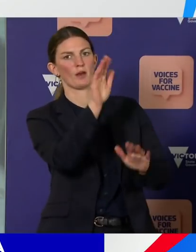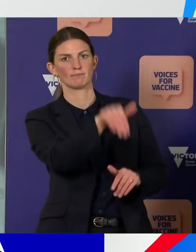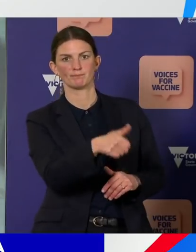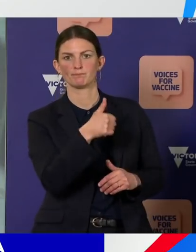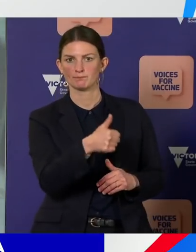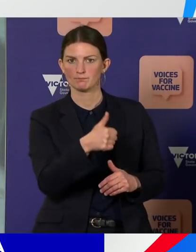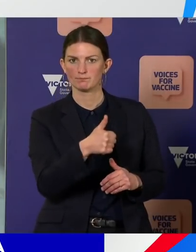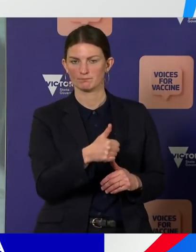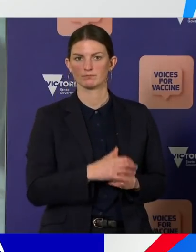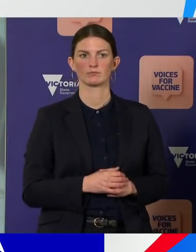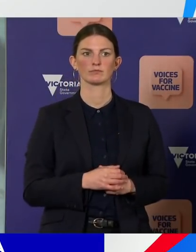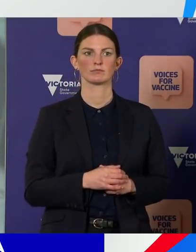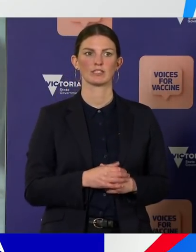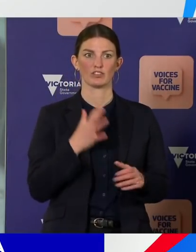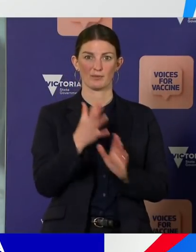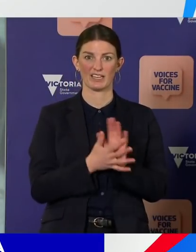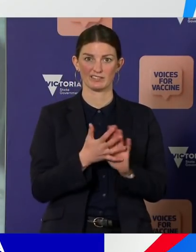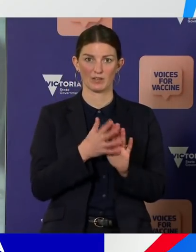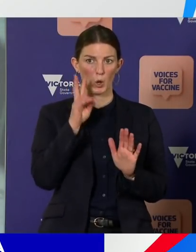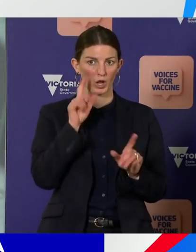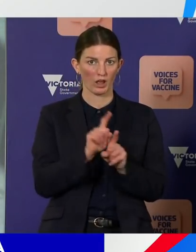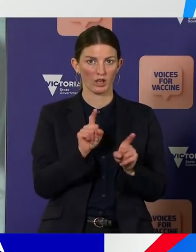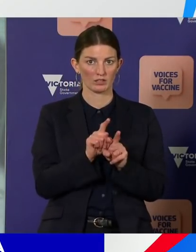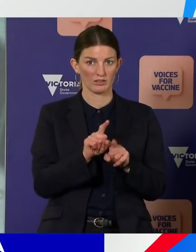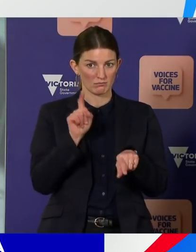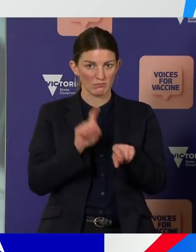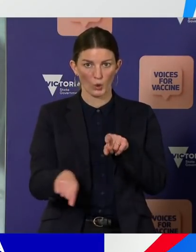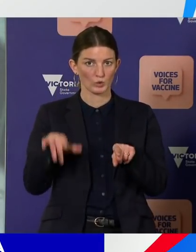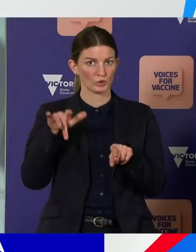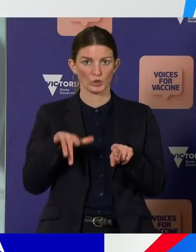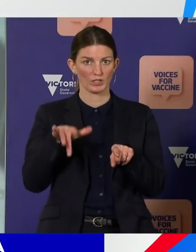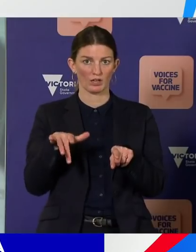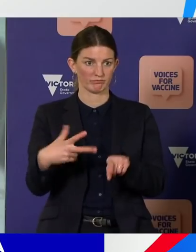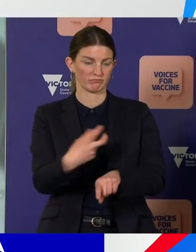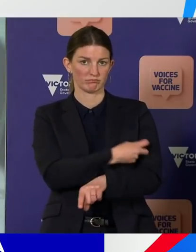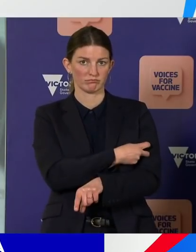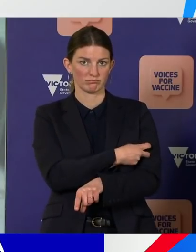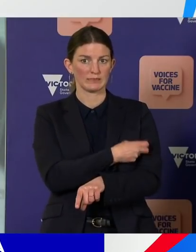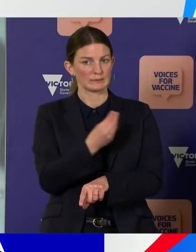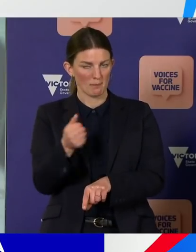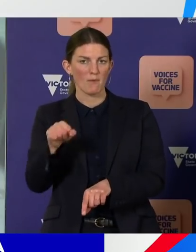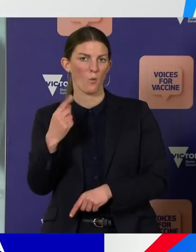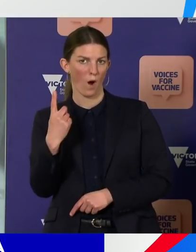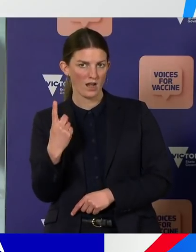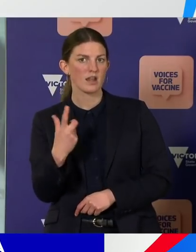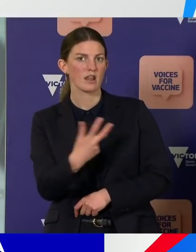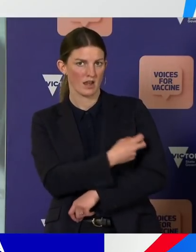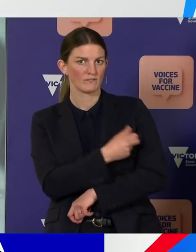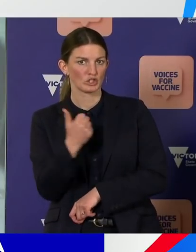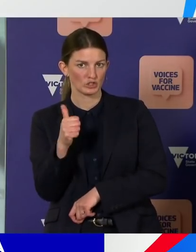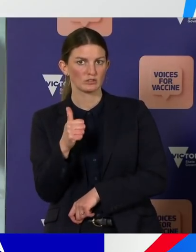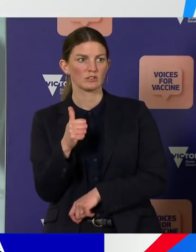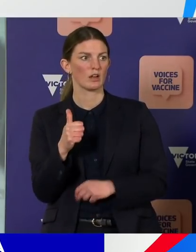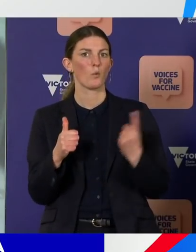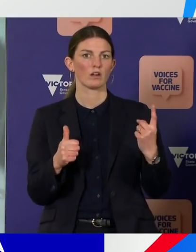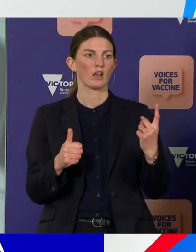So I can't reiterate this in as many times as we possibly can and in